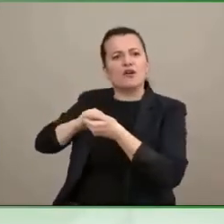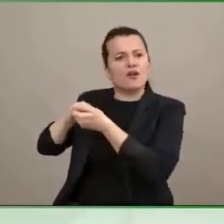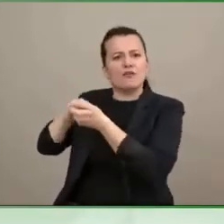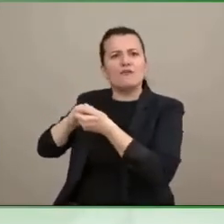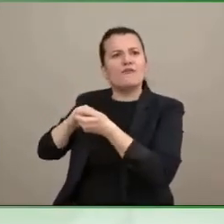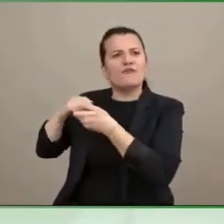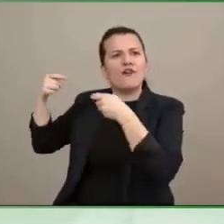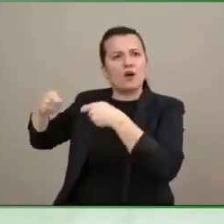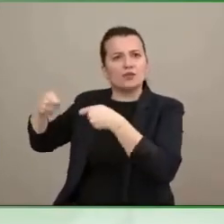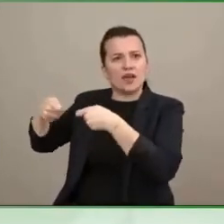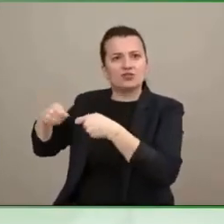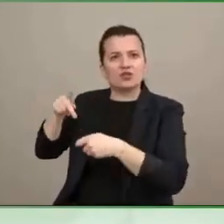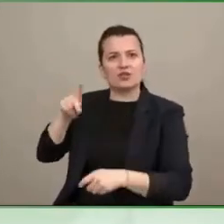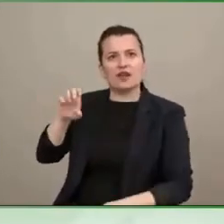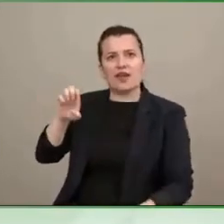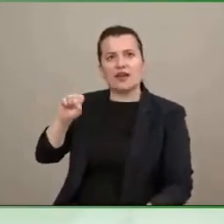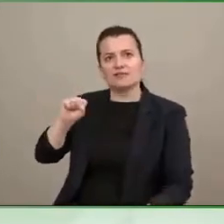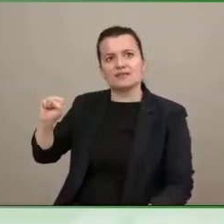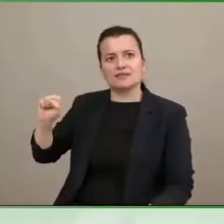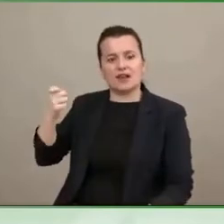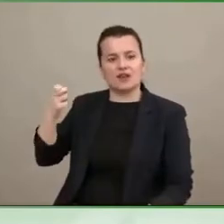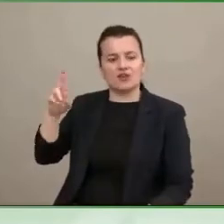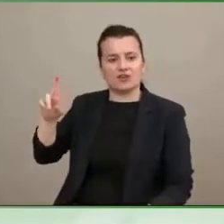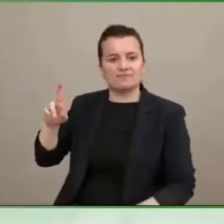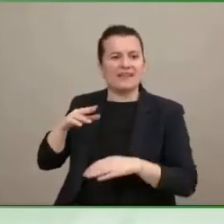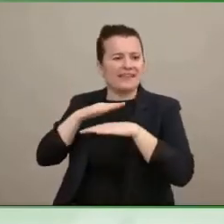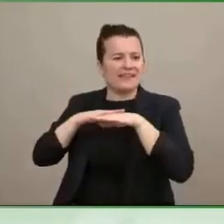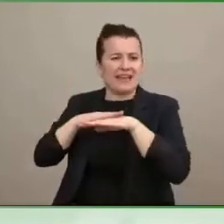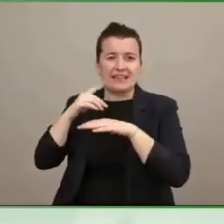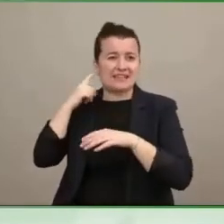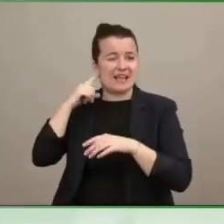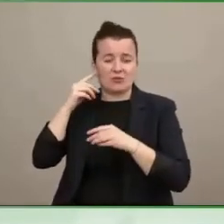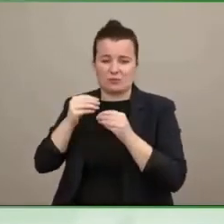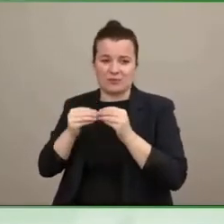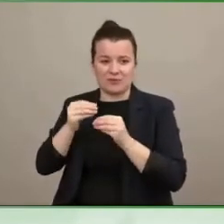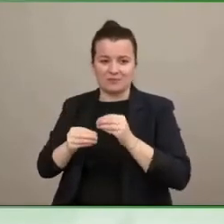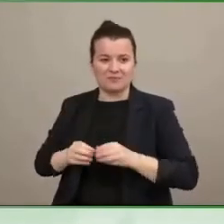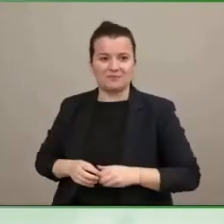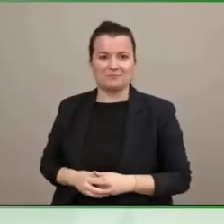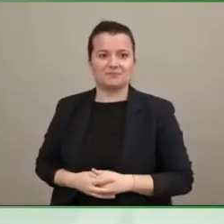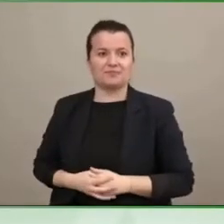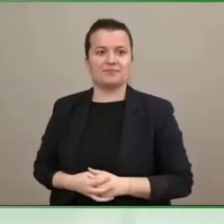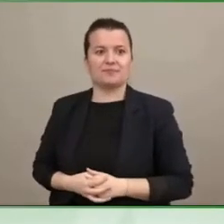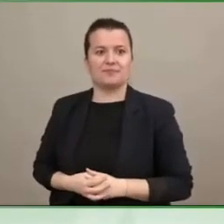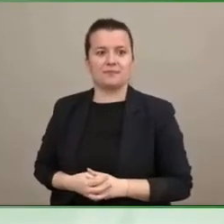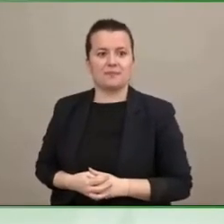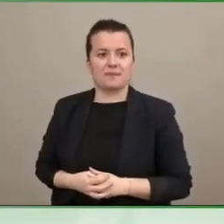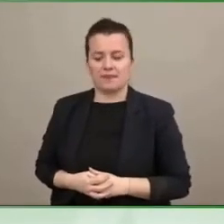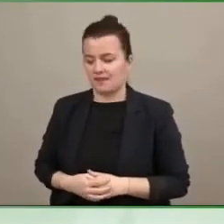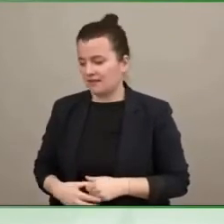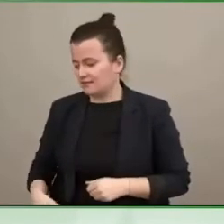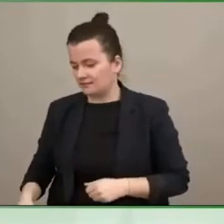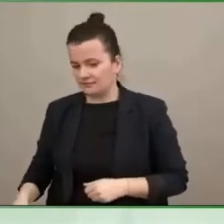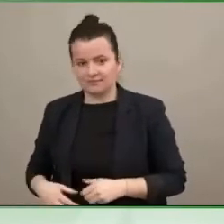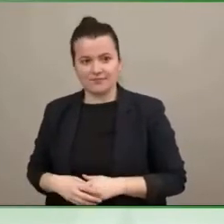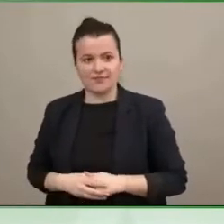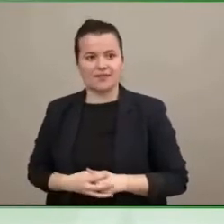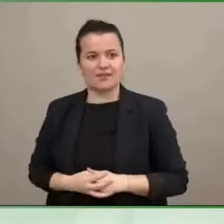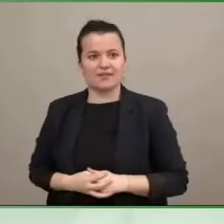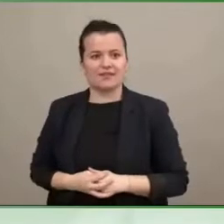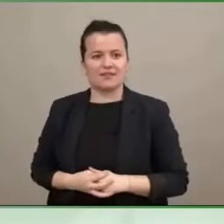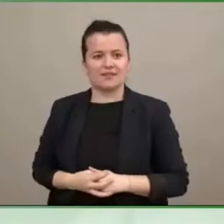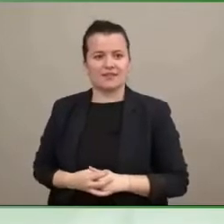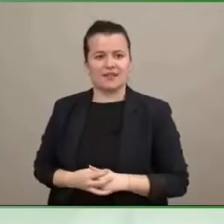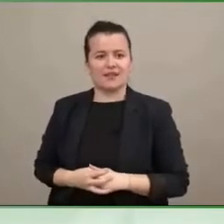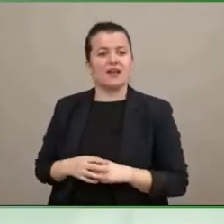rainy day. Oh, great. Well, actually not great. It's okay here, but at least we haven't got any rain. Elaine, before we start in